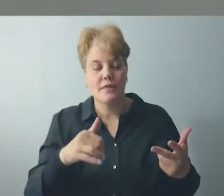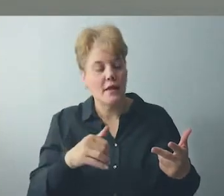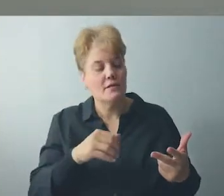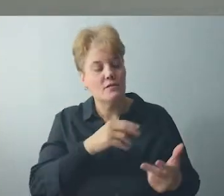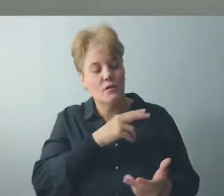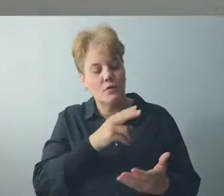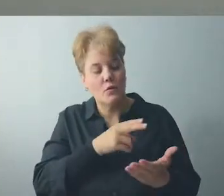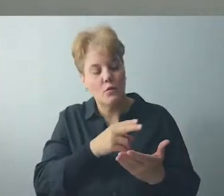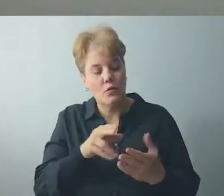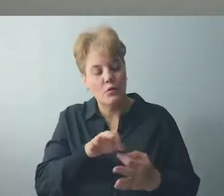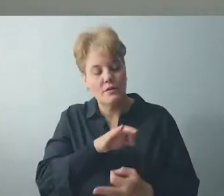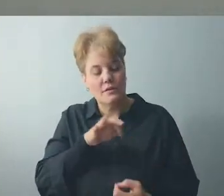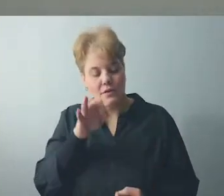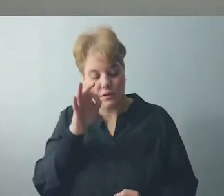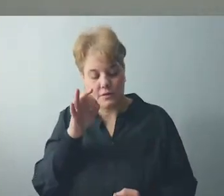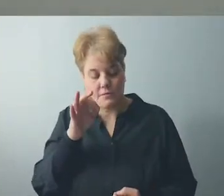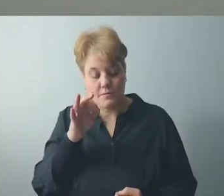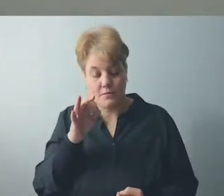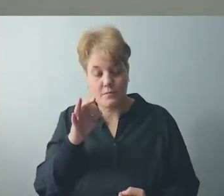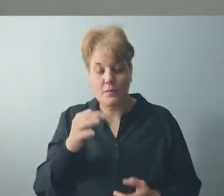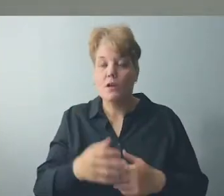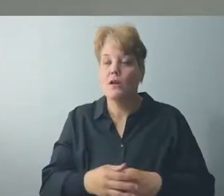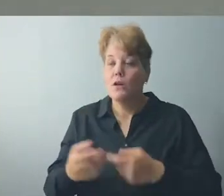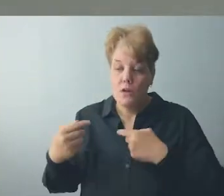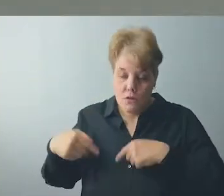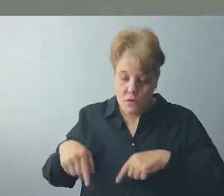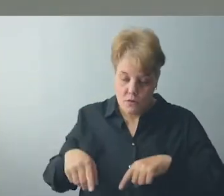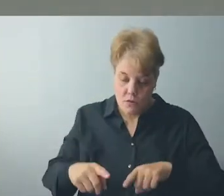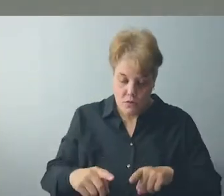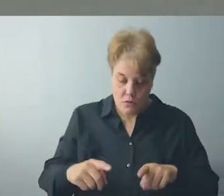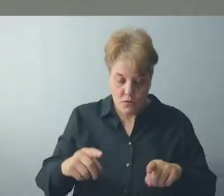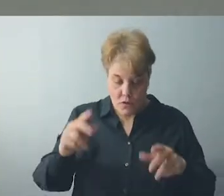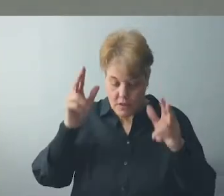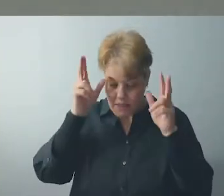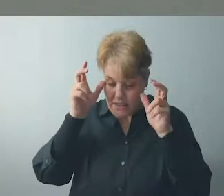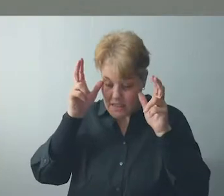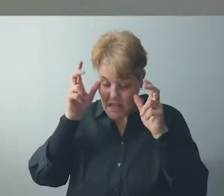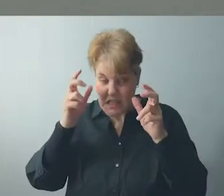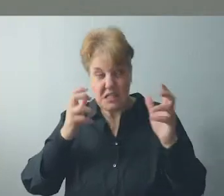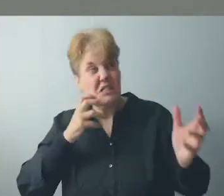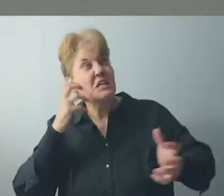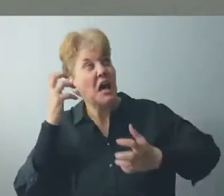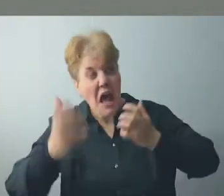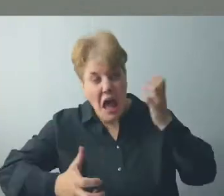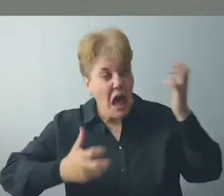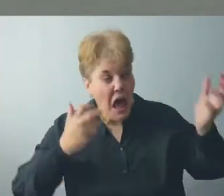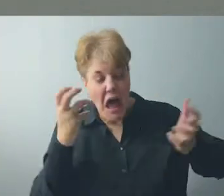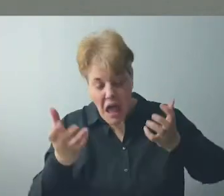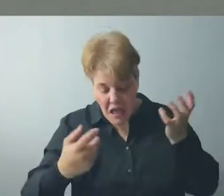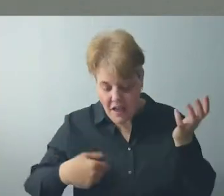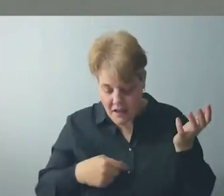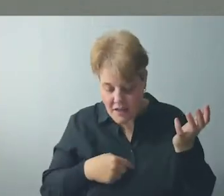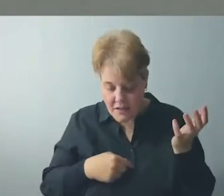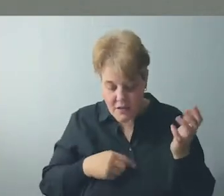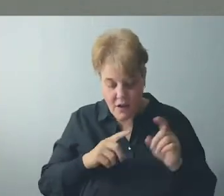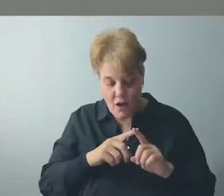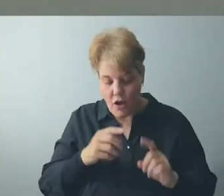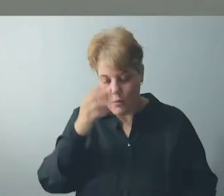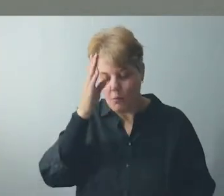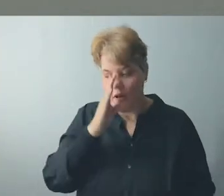Holy Spirit of God. And while Satan shouts his temptations at us, God usually whispers to us.